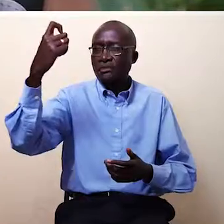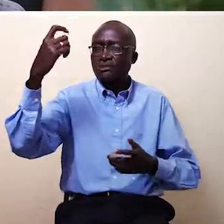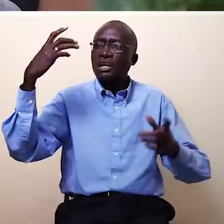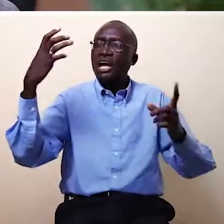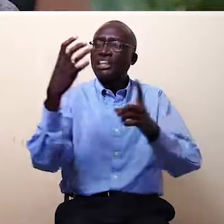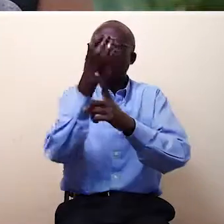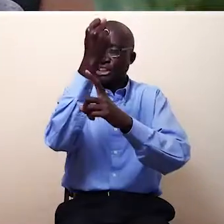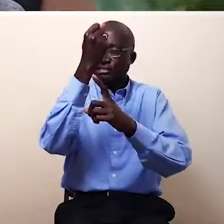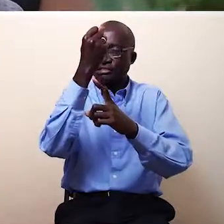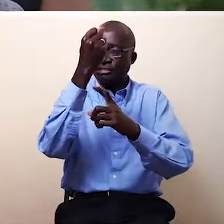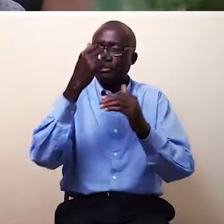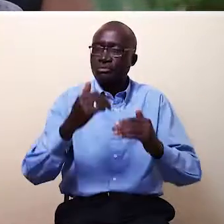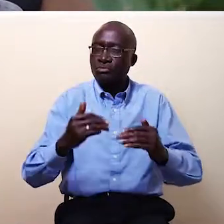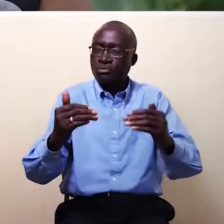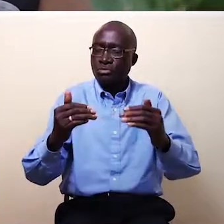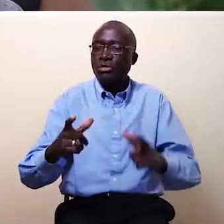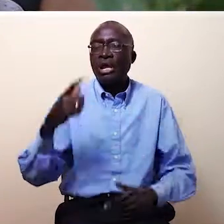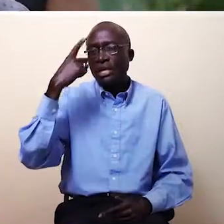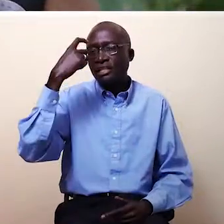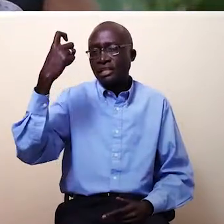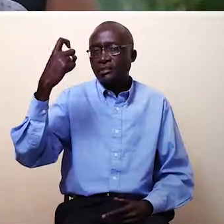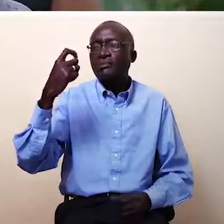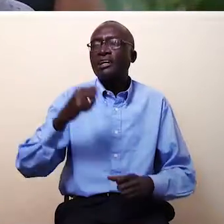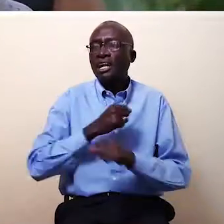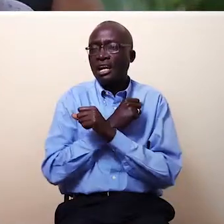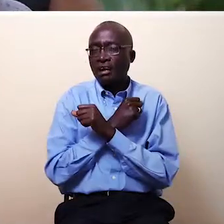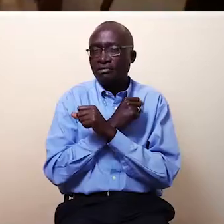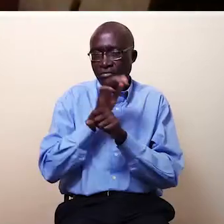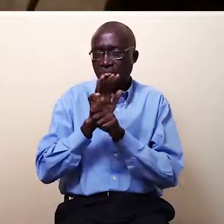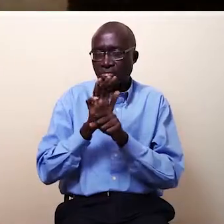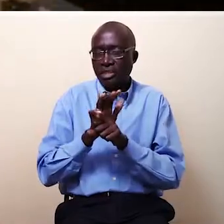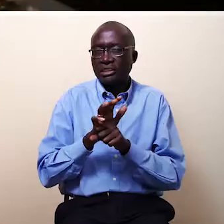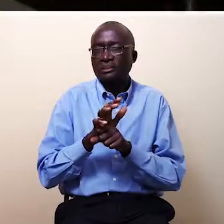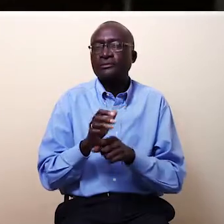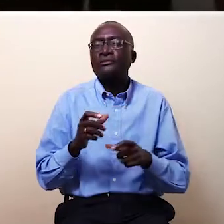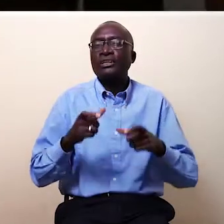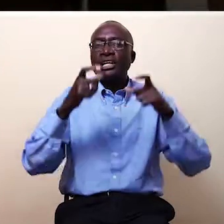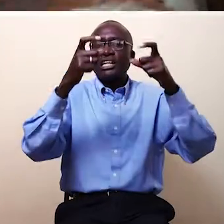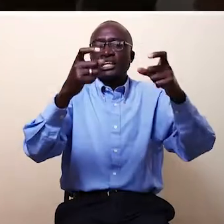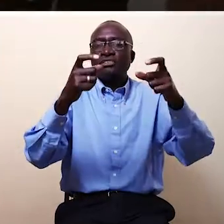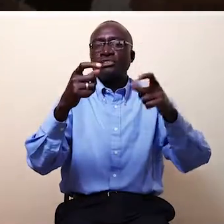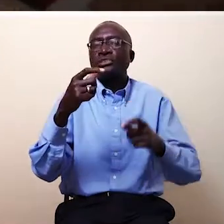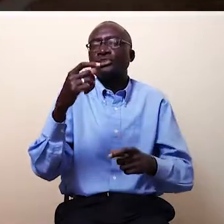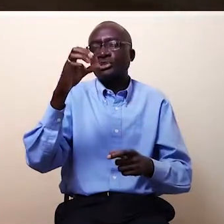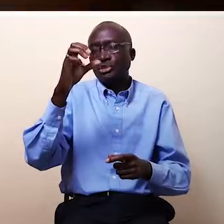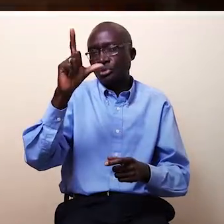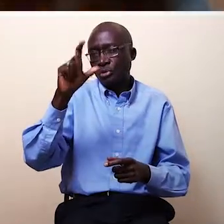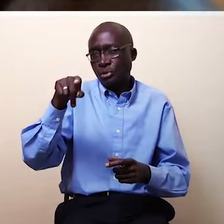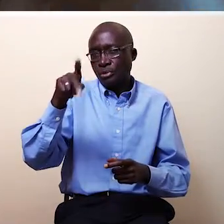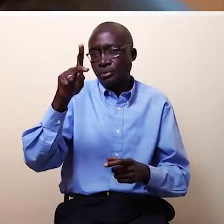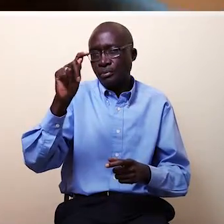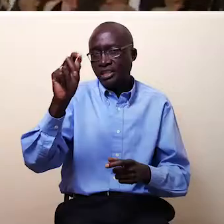push forward and actually live my dream. And that's what I love most about being Kenyan. And the Oscar goes to Lupita Nyongong.